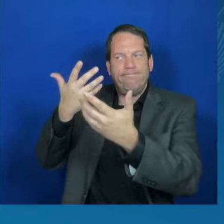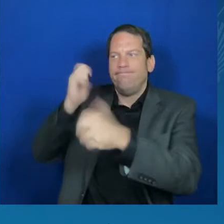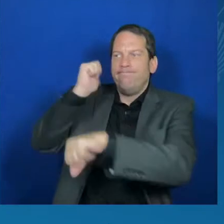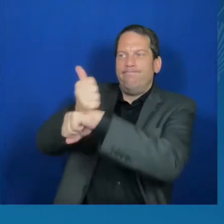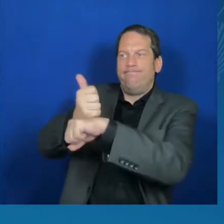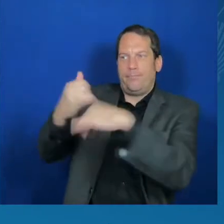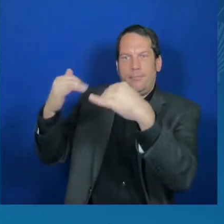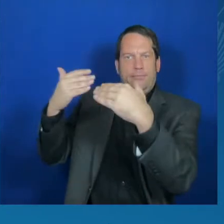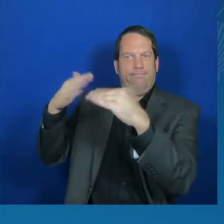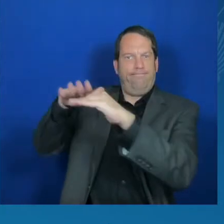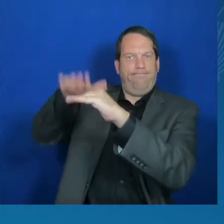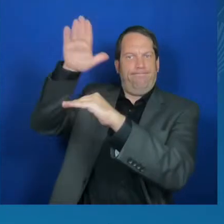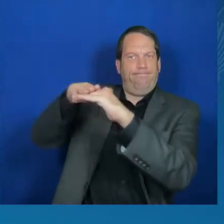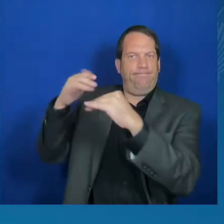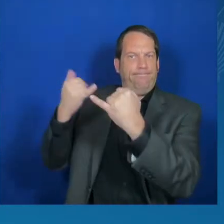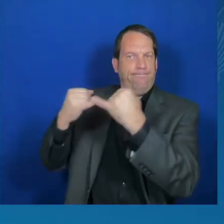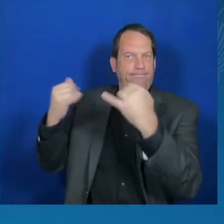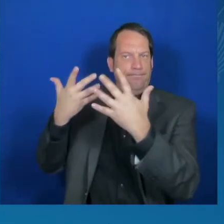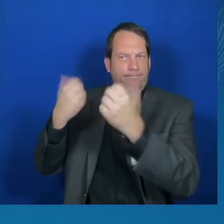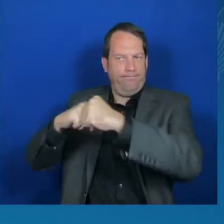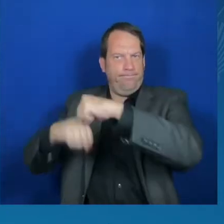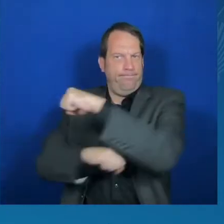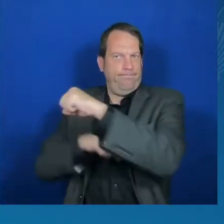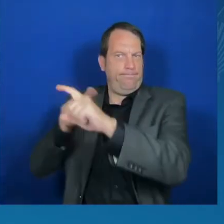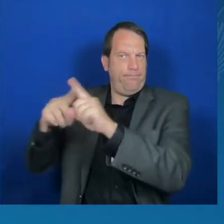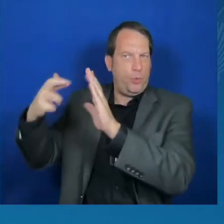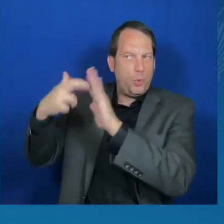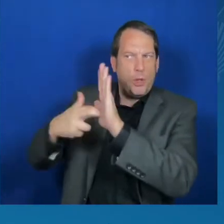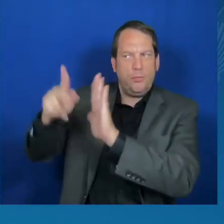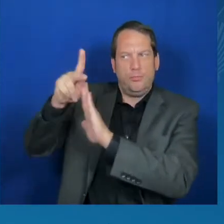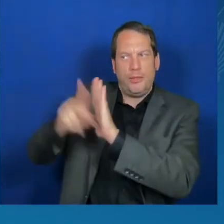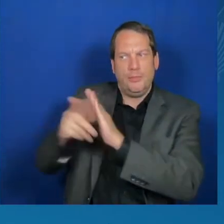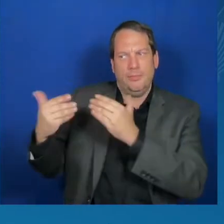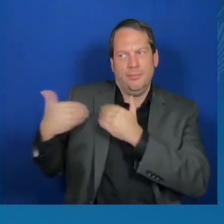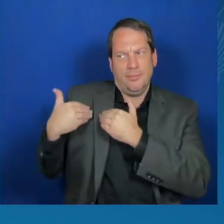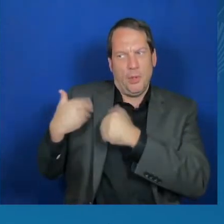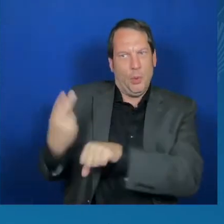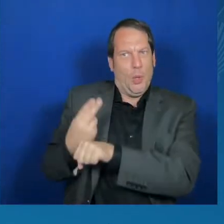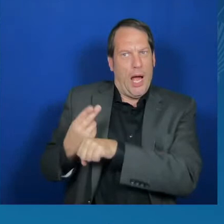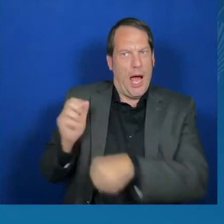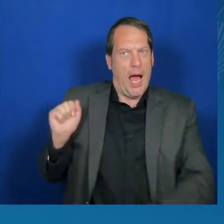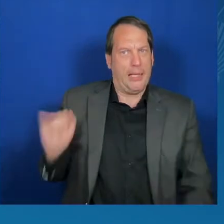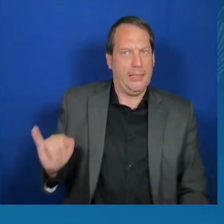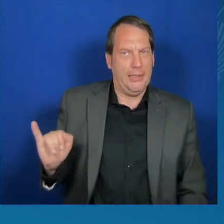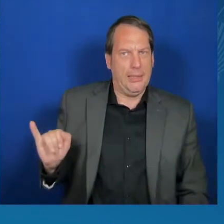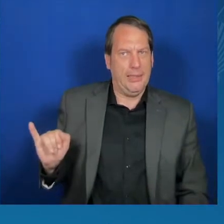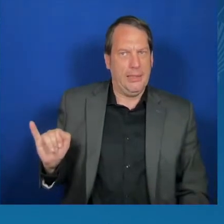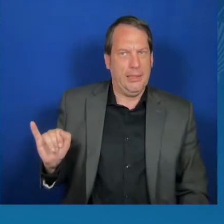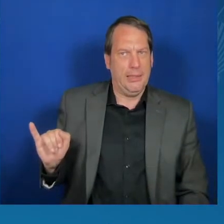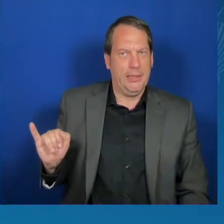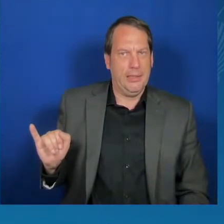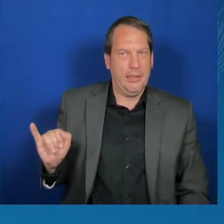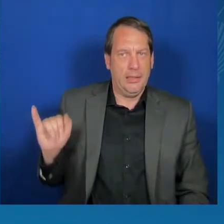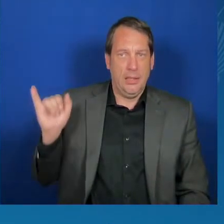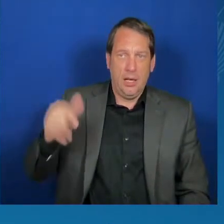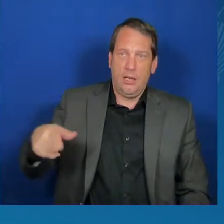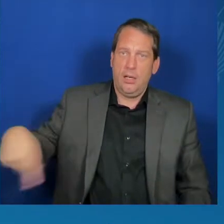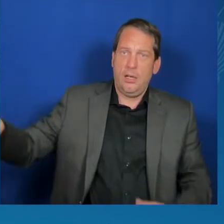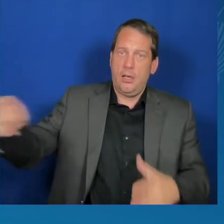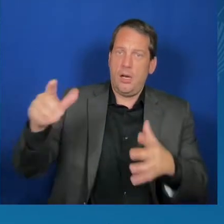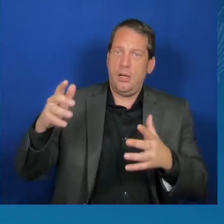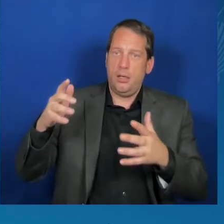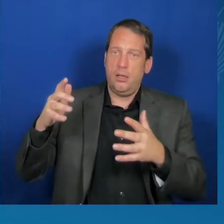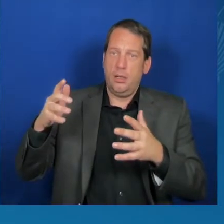commitments, which range from commitments to report vulnerabilities discovered in AI models to keeping those